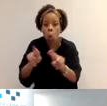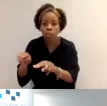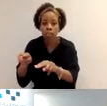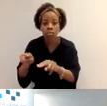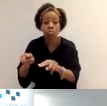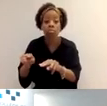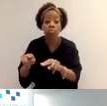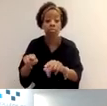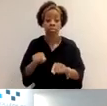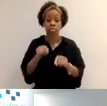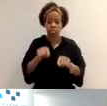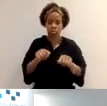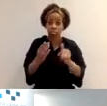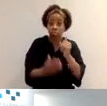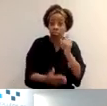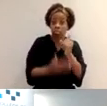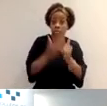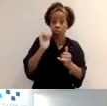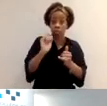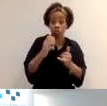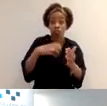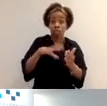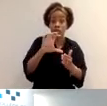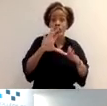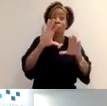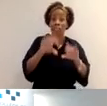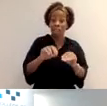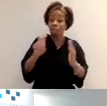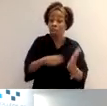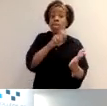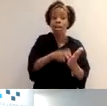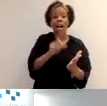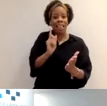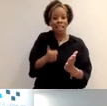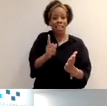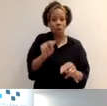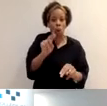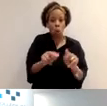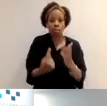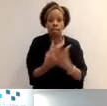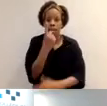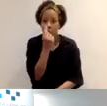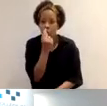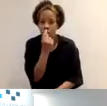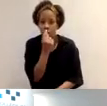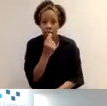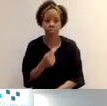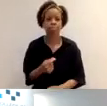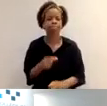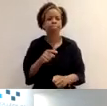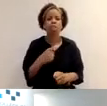same deadline as your registration. Profiles are assessed and reviewed by our HCPC partners,